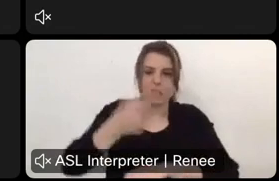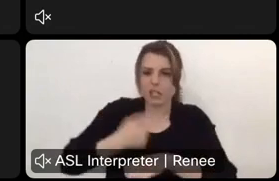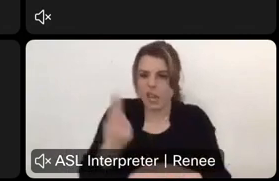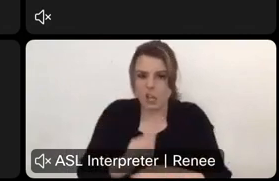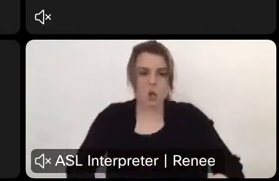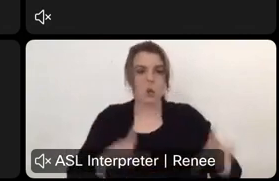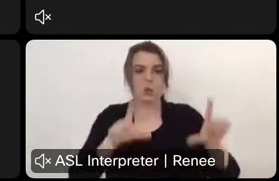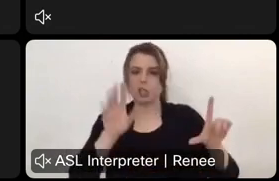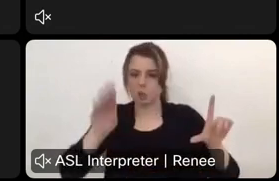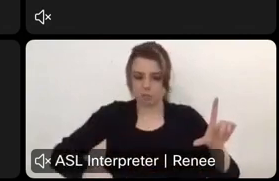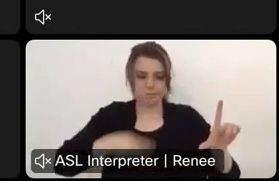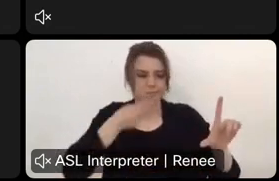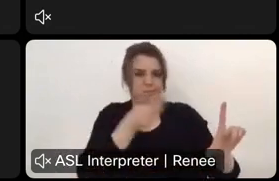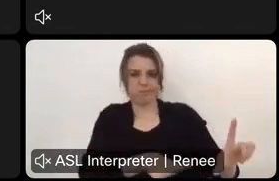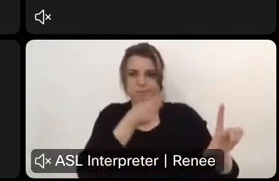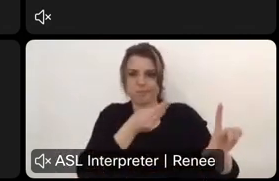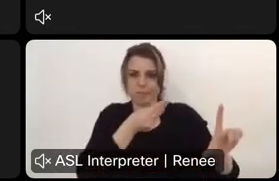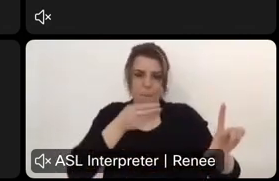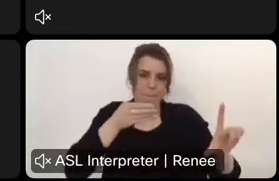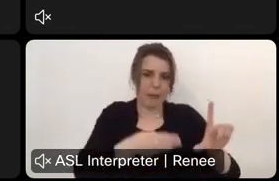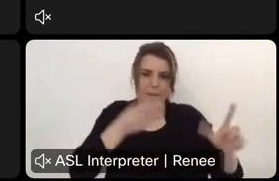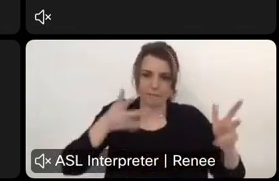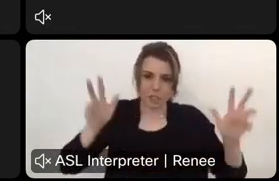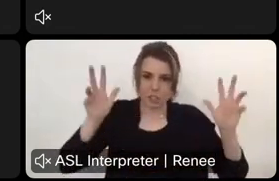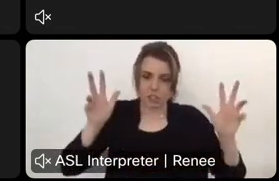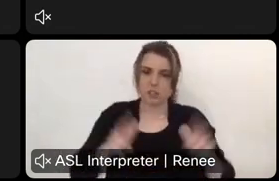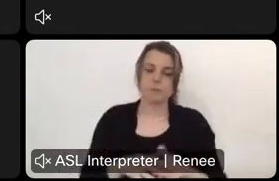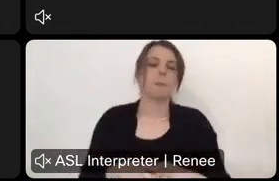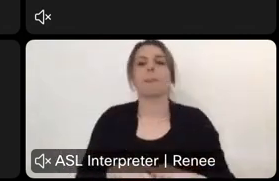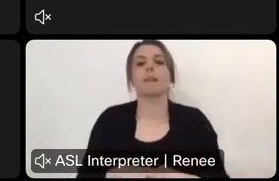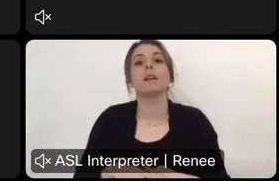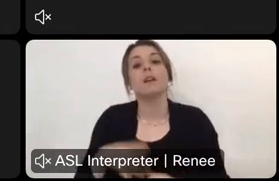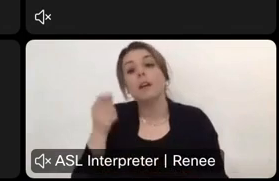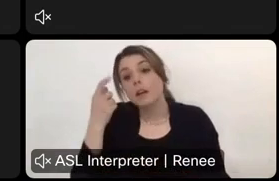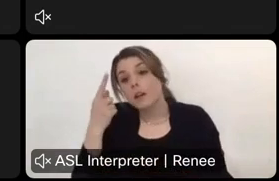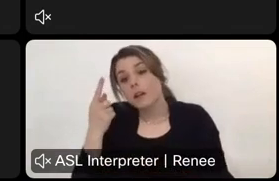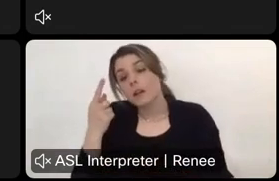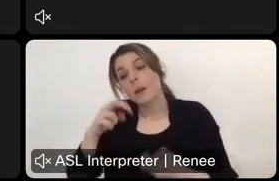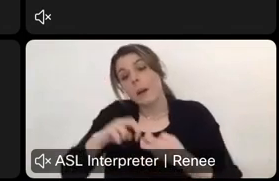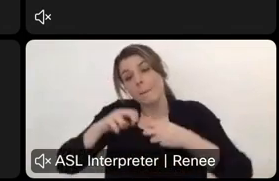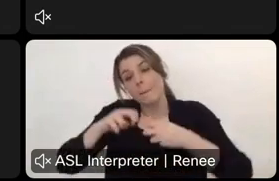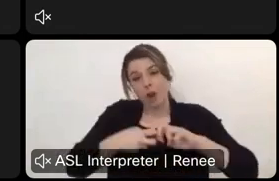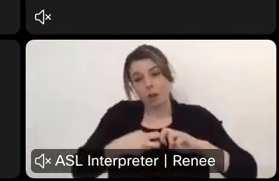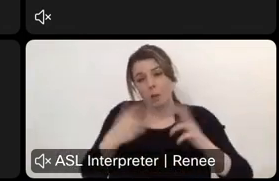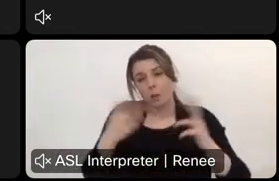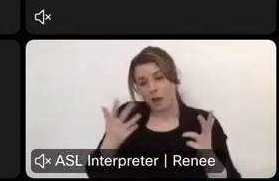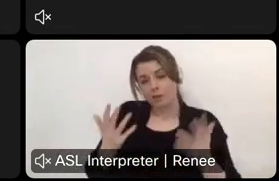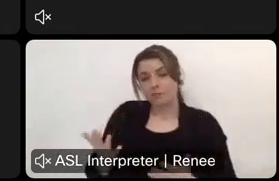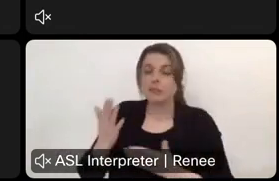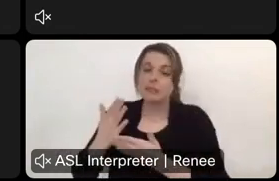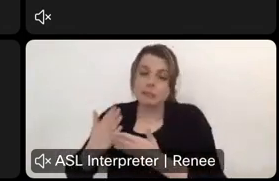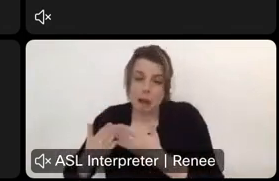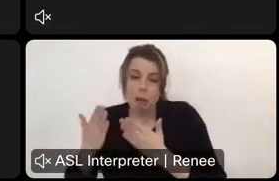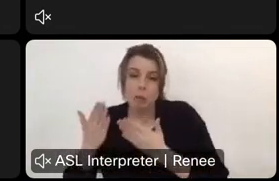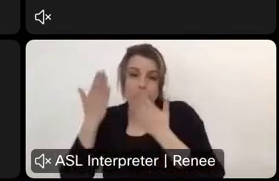with your card and do it that way. Um, the issue that we've run into, we've received some proposals. From, uh,